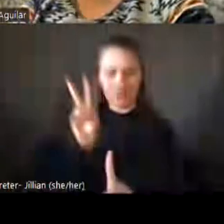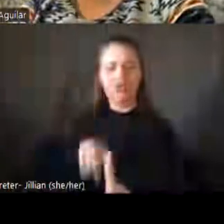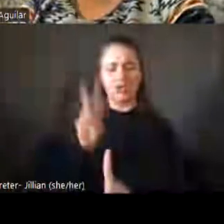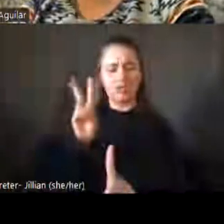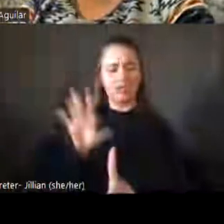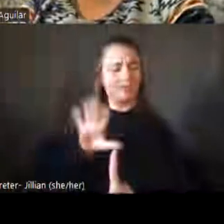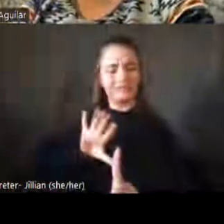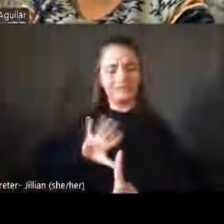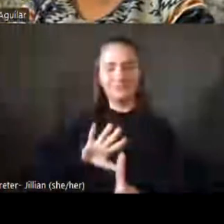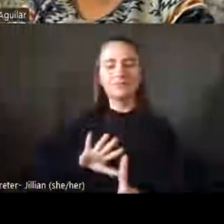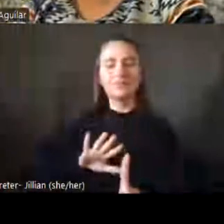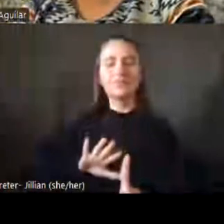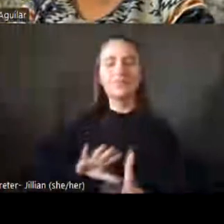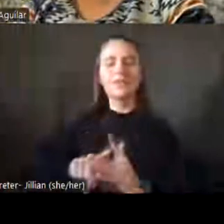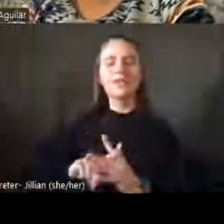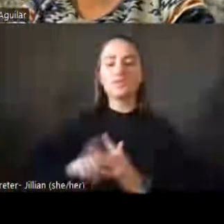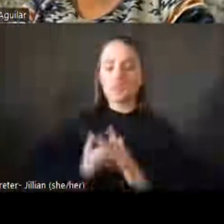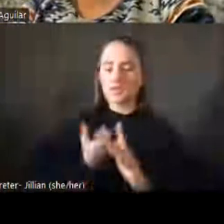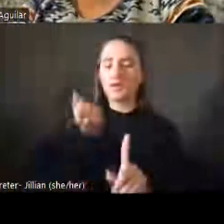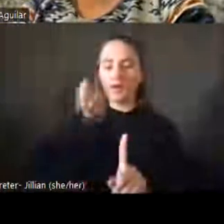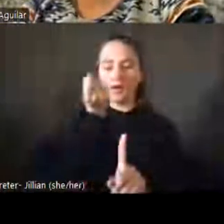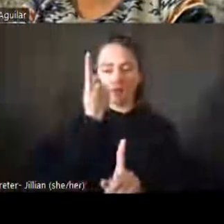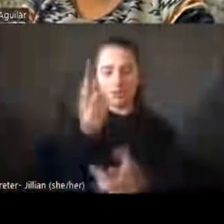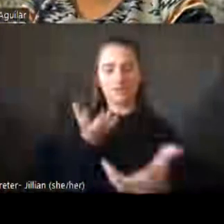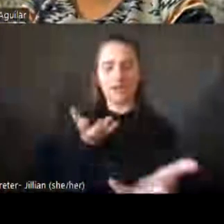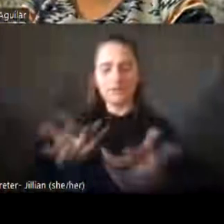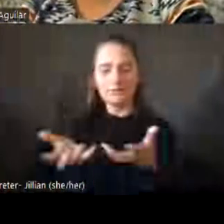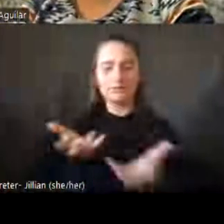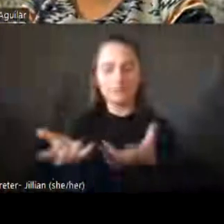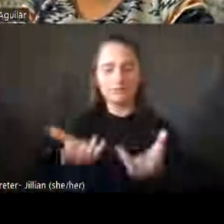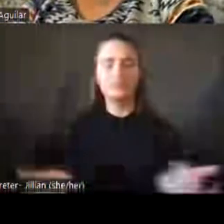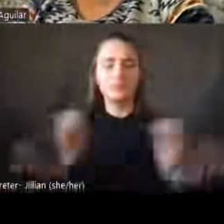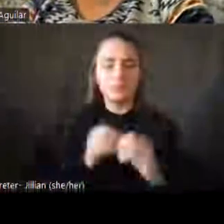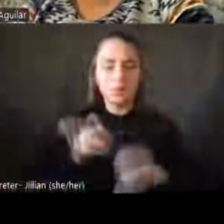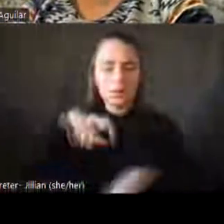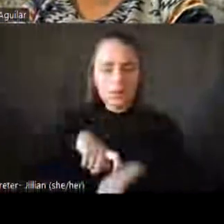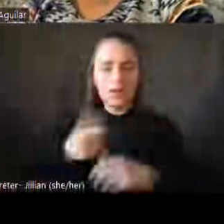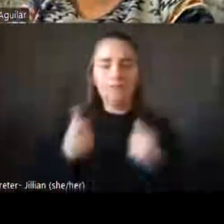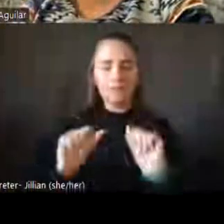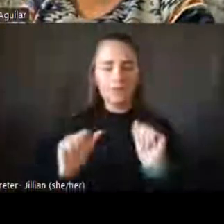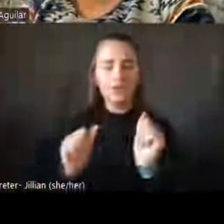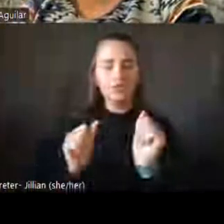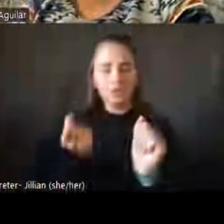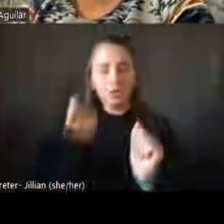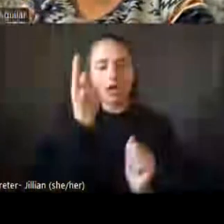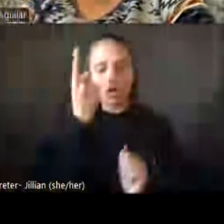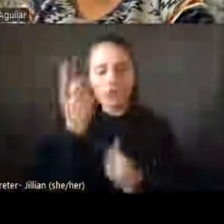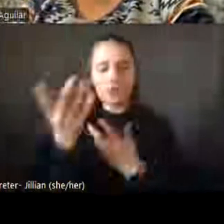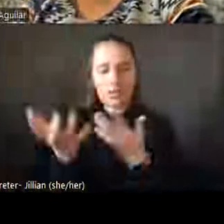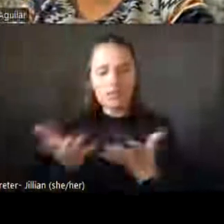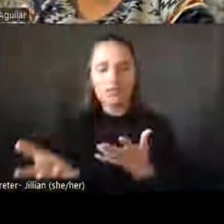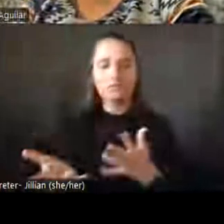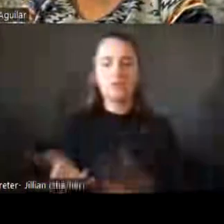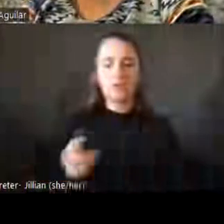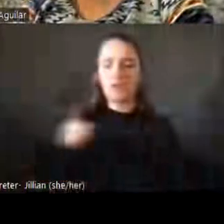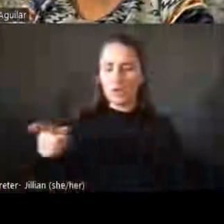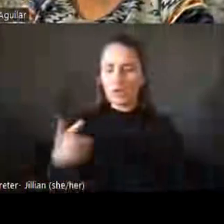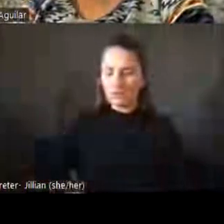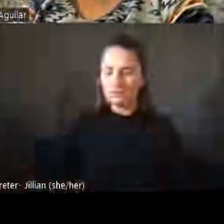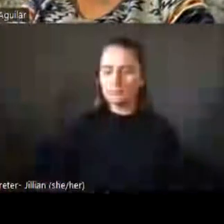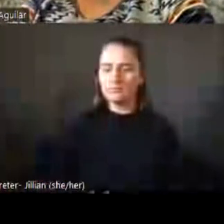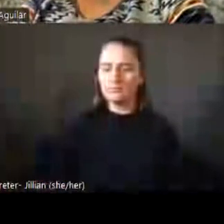really seeks to understand now, I spent a lot more time trying to understand. And so he brought that out of me. He's still